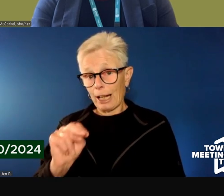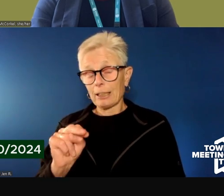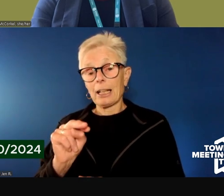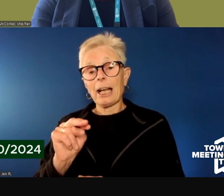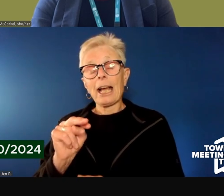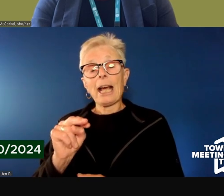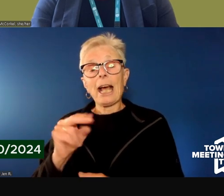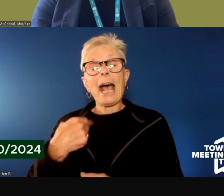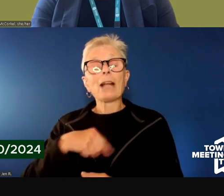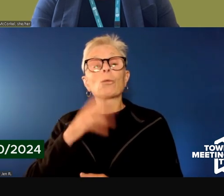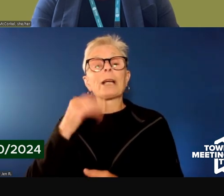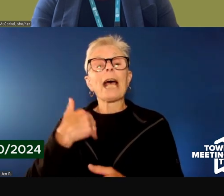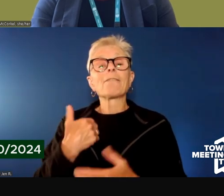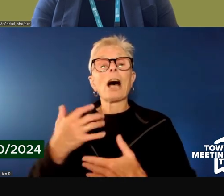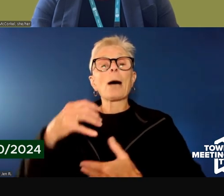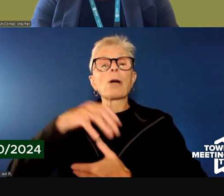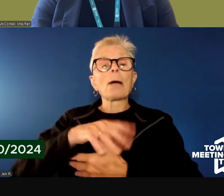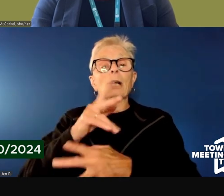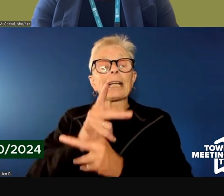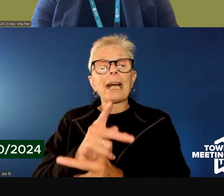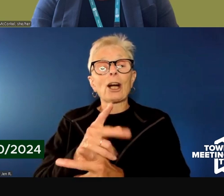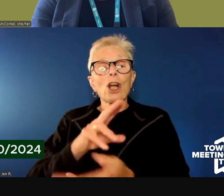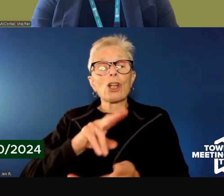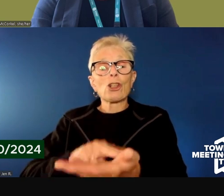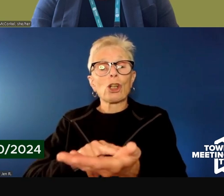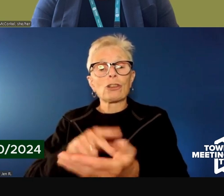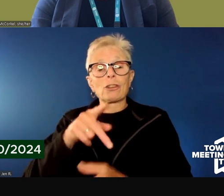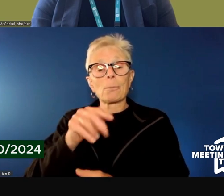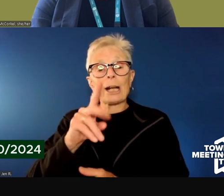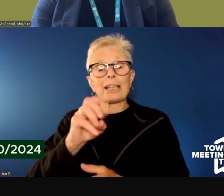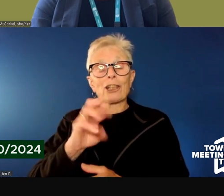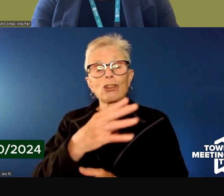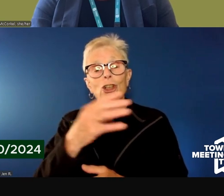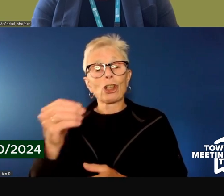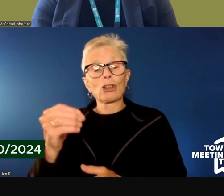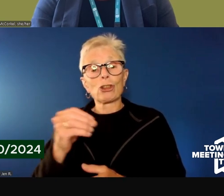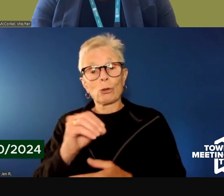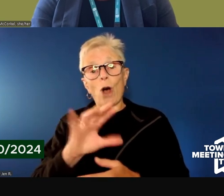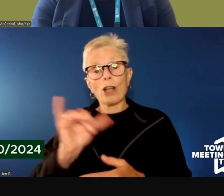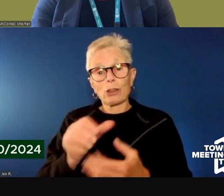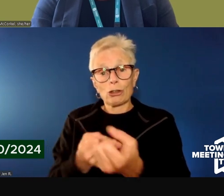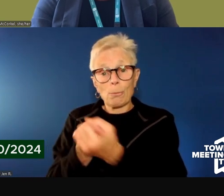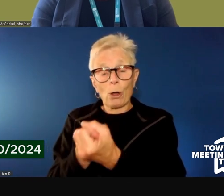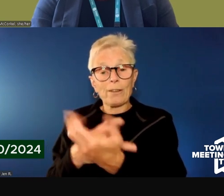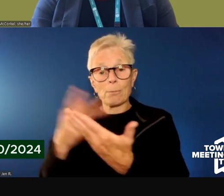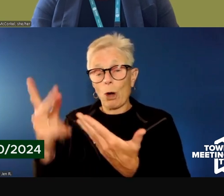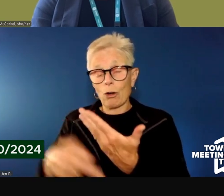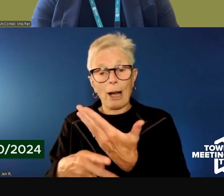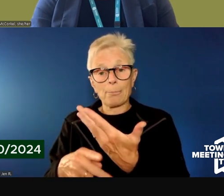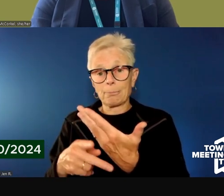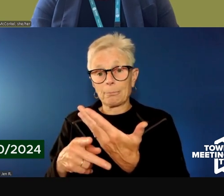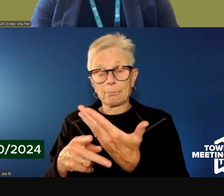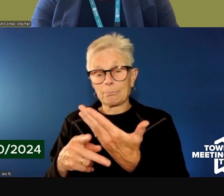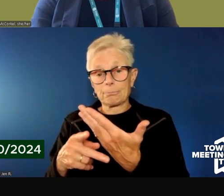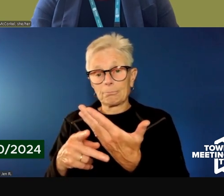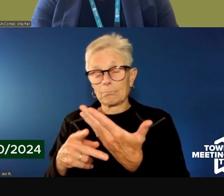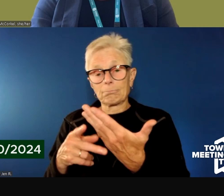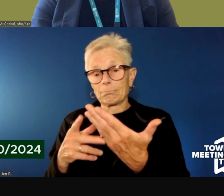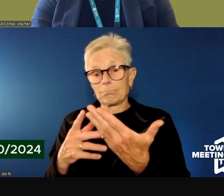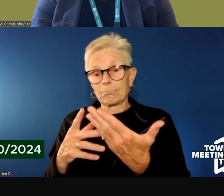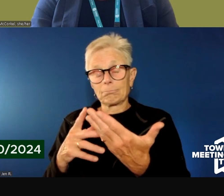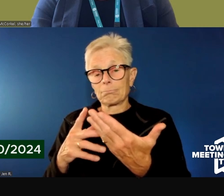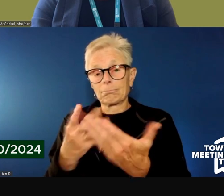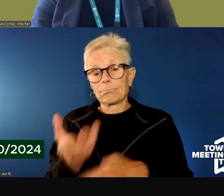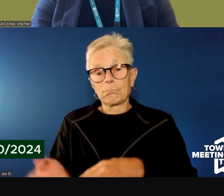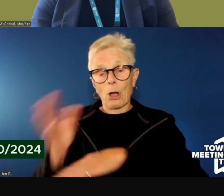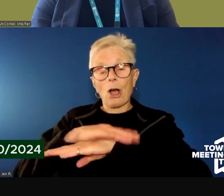nurse practitioner or physician time reserved to support the program for its entire period of operation. So we'll make sure